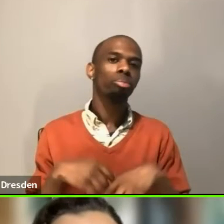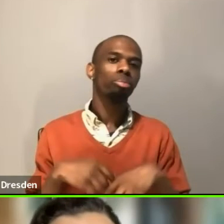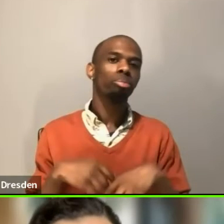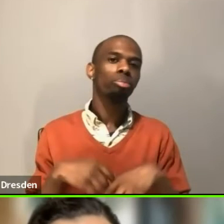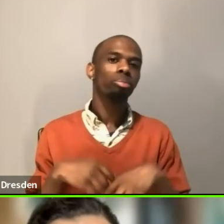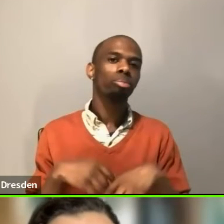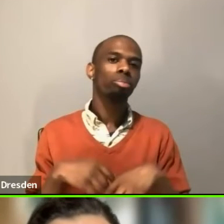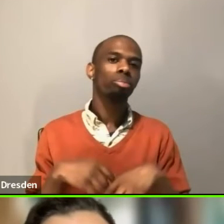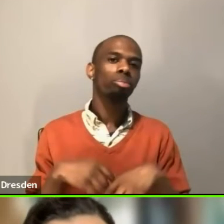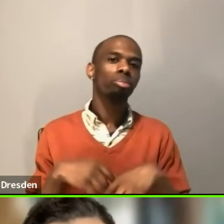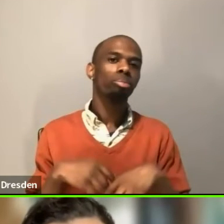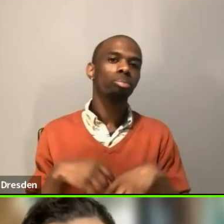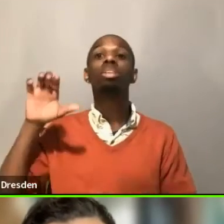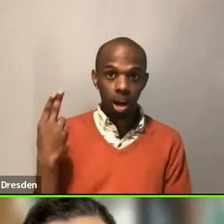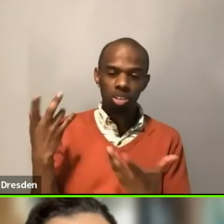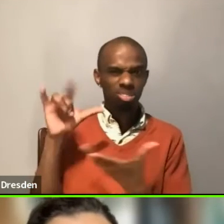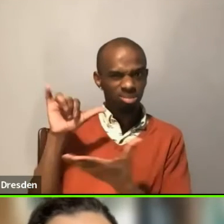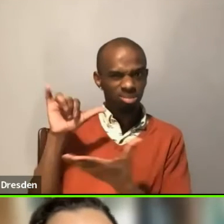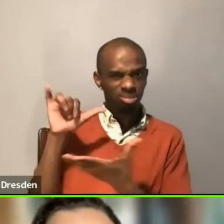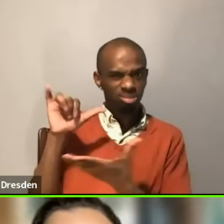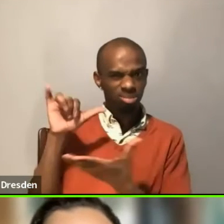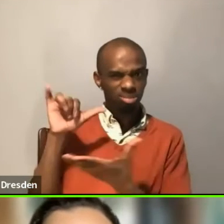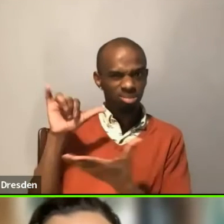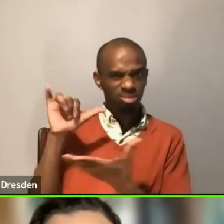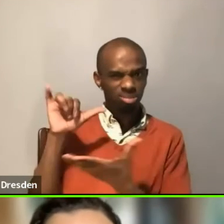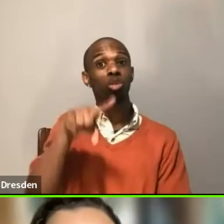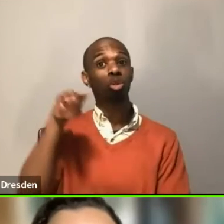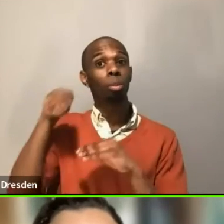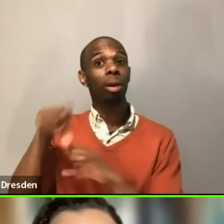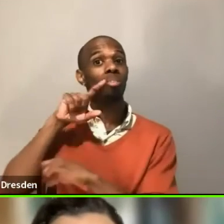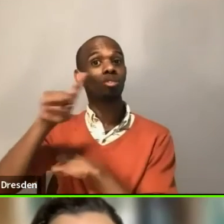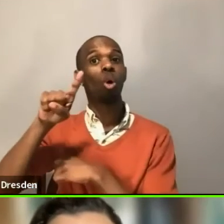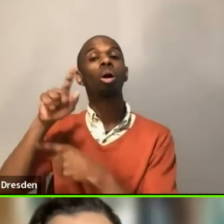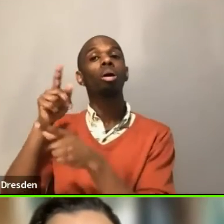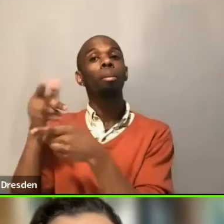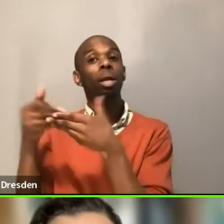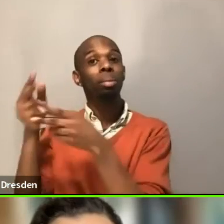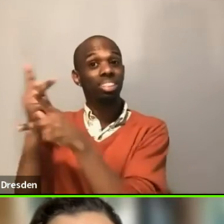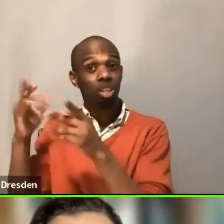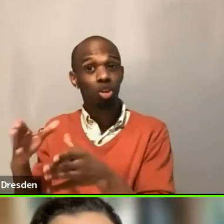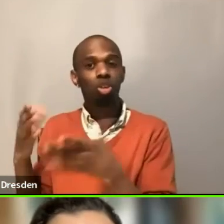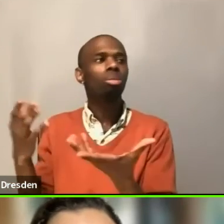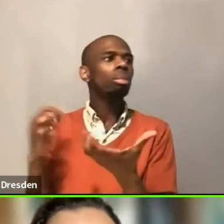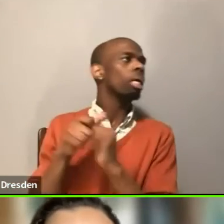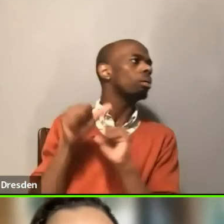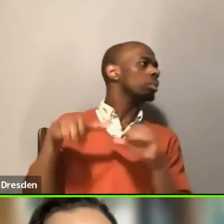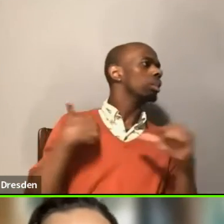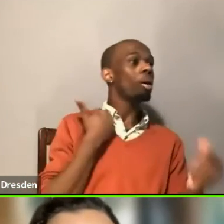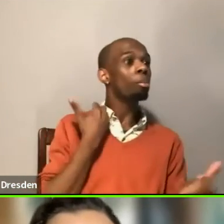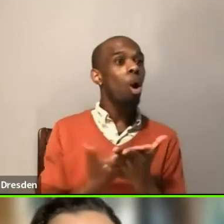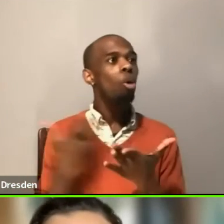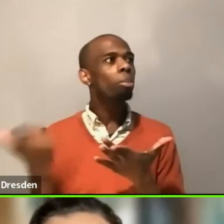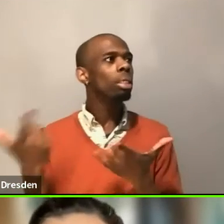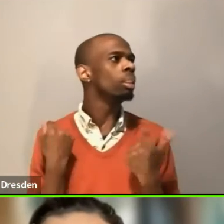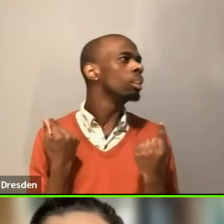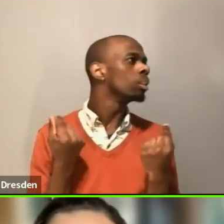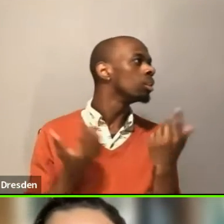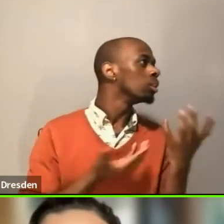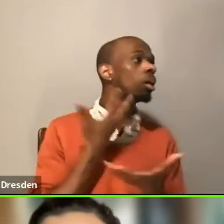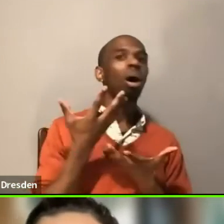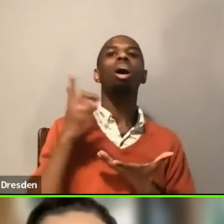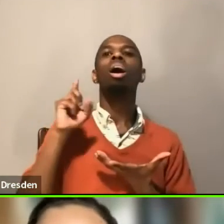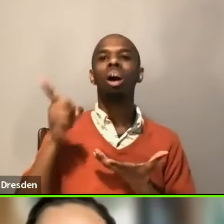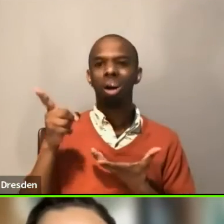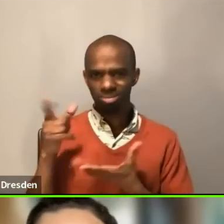I use as like a receipt. Somebody pays a babysitter, right? Cash was the hardest one, but the babysitter can give you an invoice in the back Venmo, but apparently